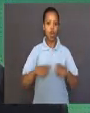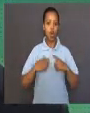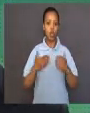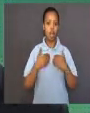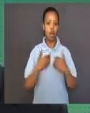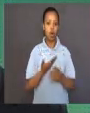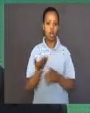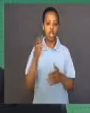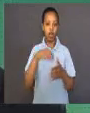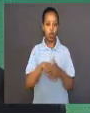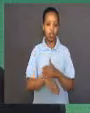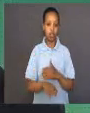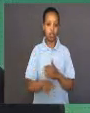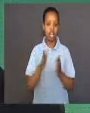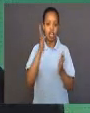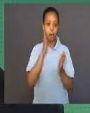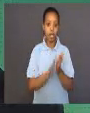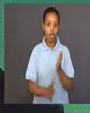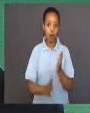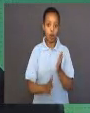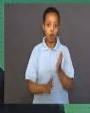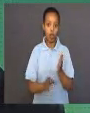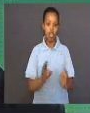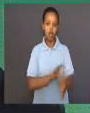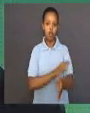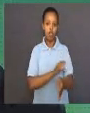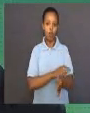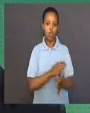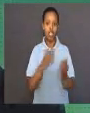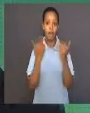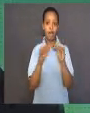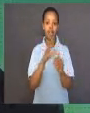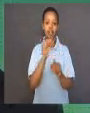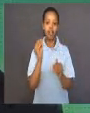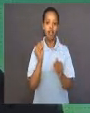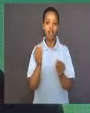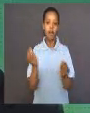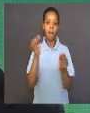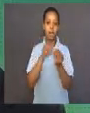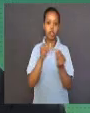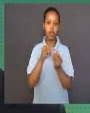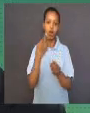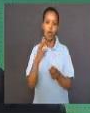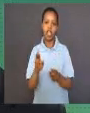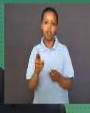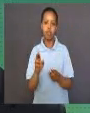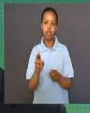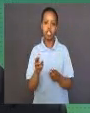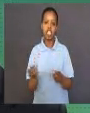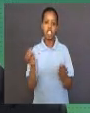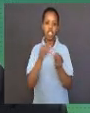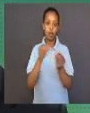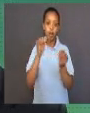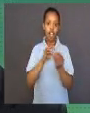is because of the volume of cells increasing or by the addition